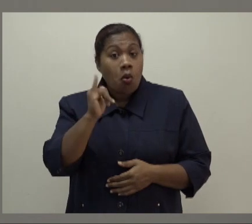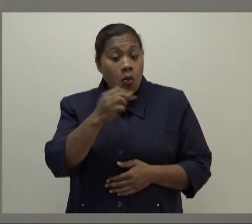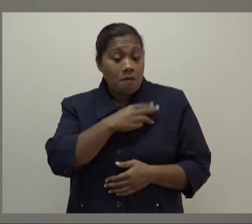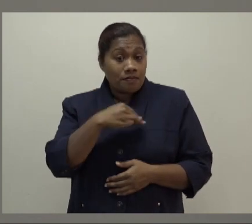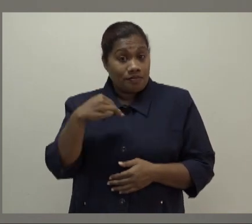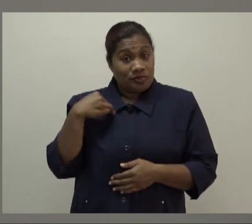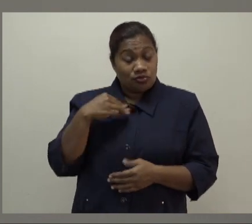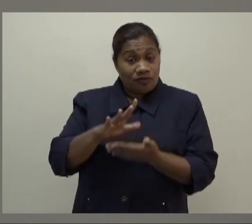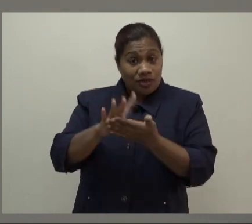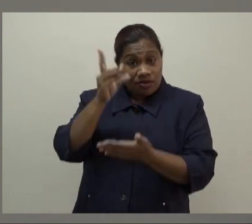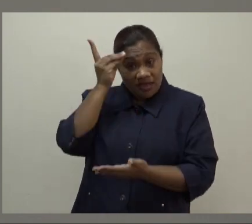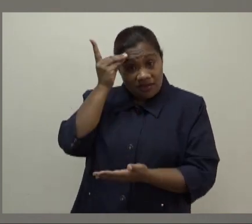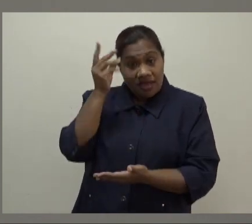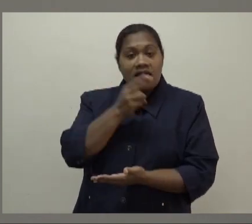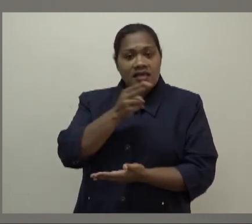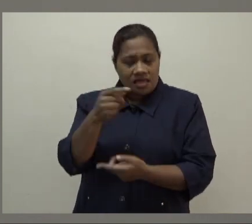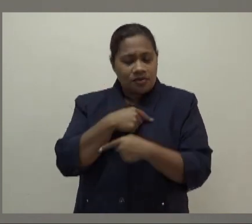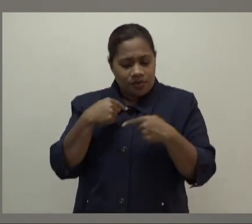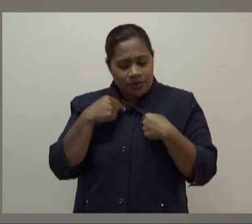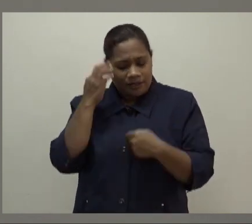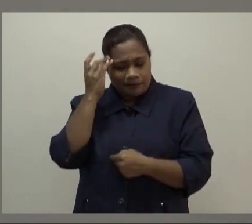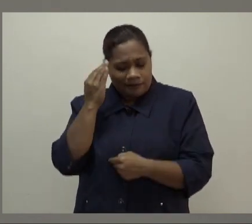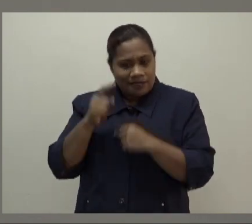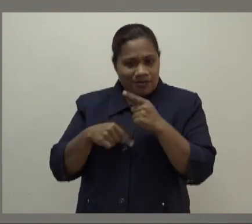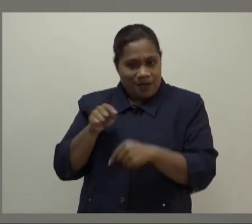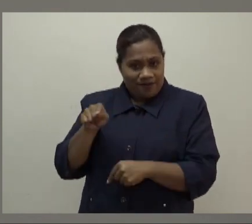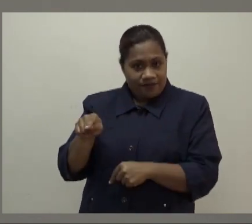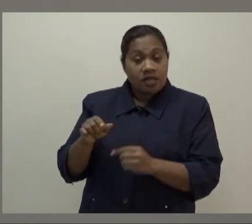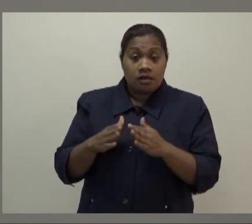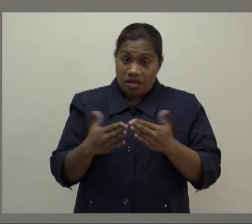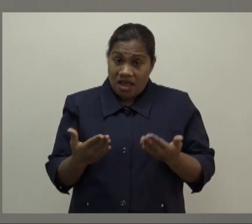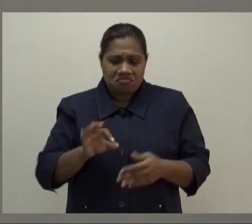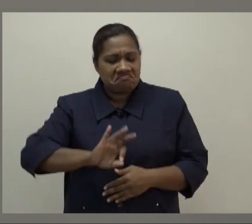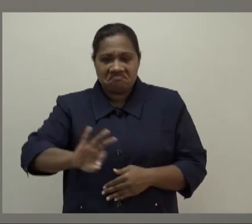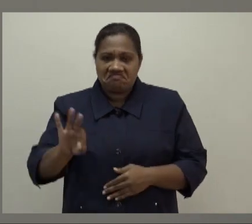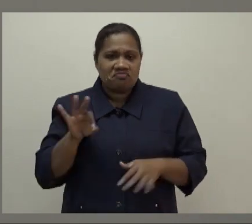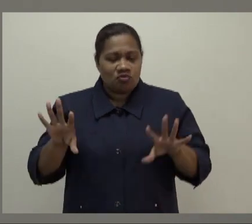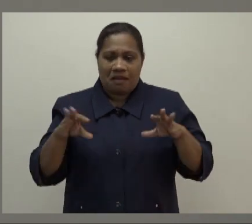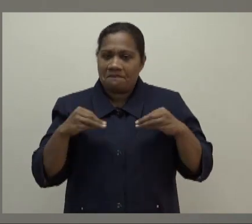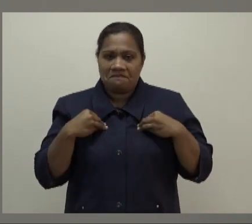ministry of education, then we will consider that. But as of now, we have not received anything.